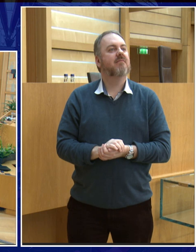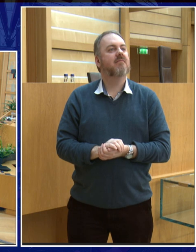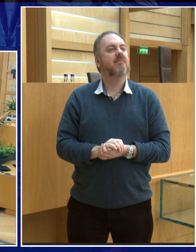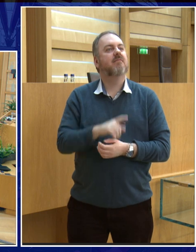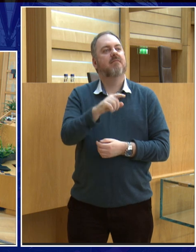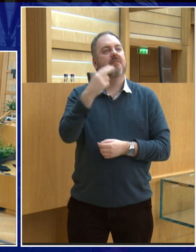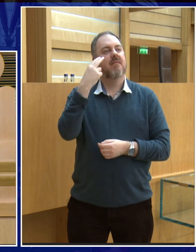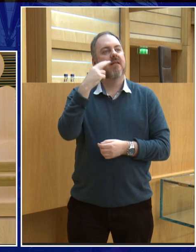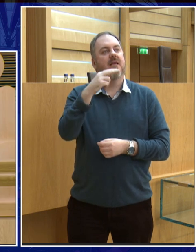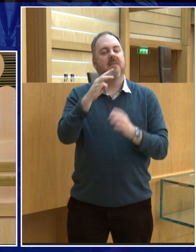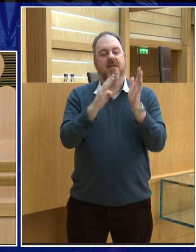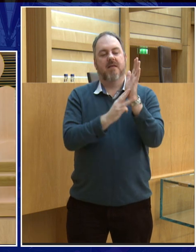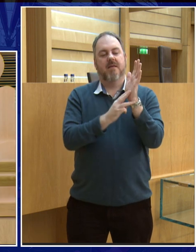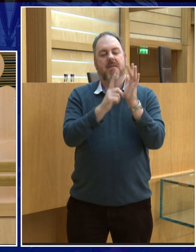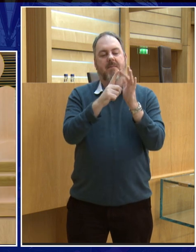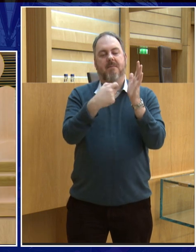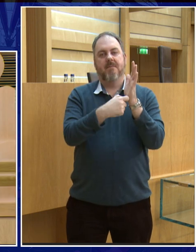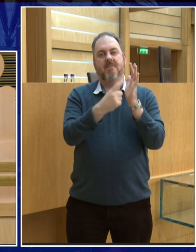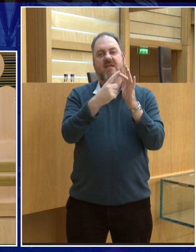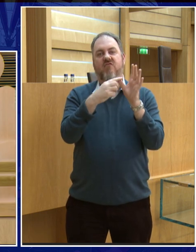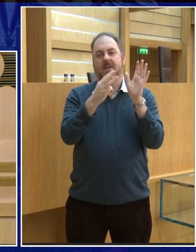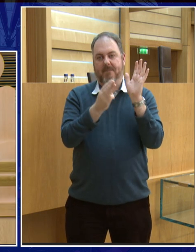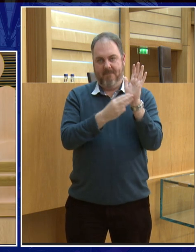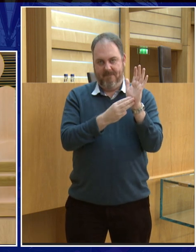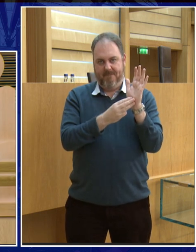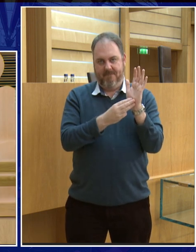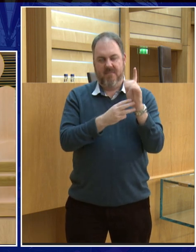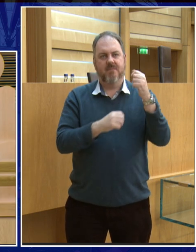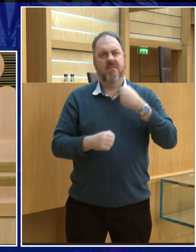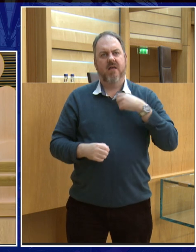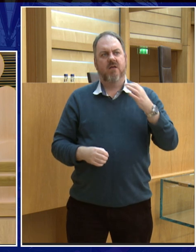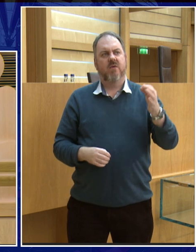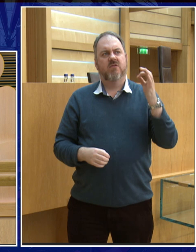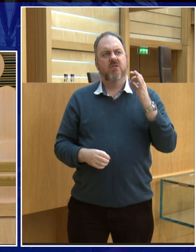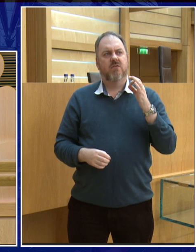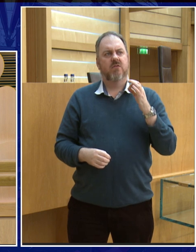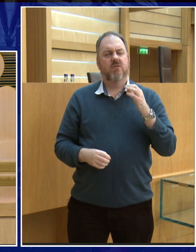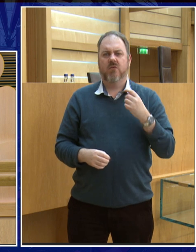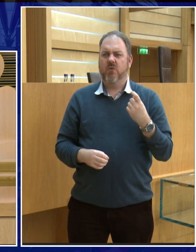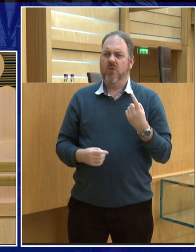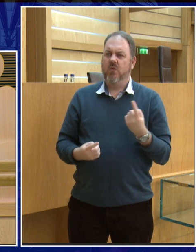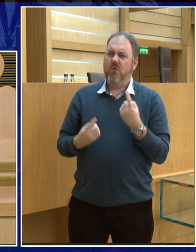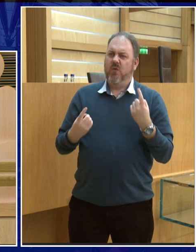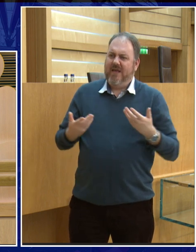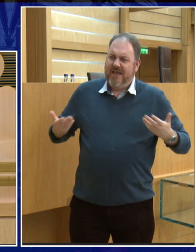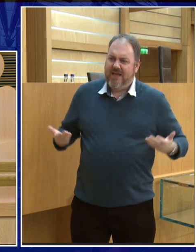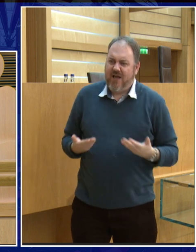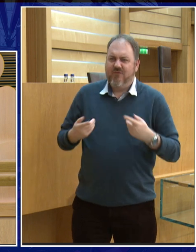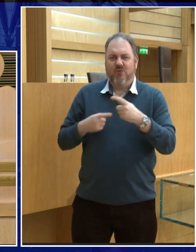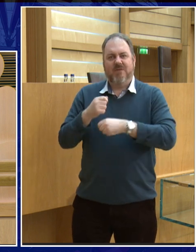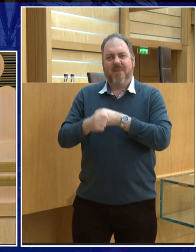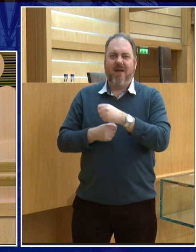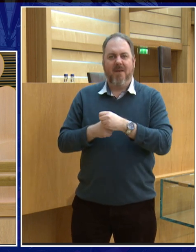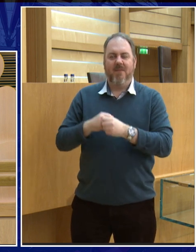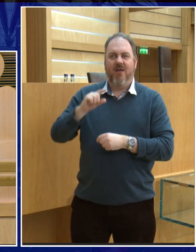My name is Miriam, and I want to know who encouraged you to be a lunatic? Who